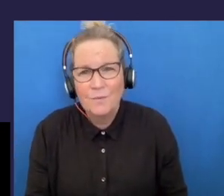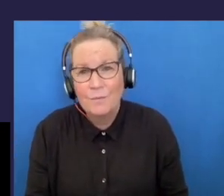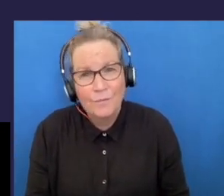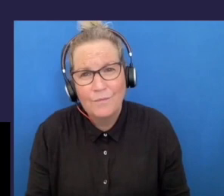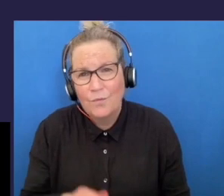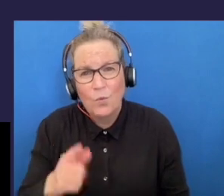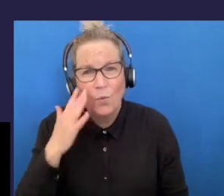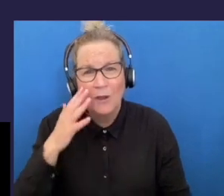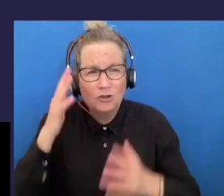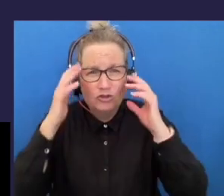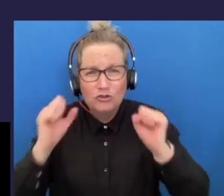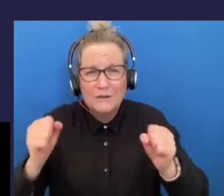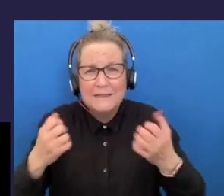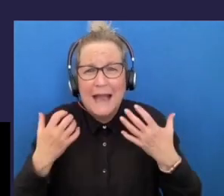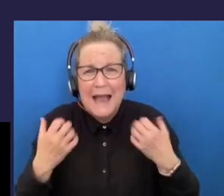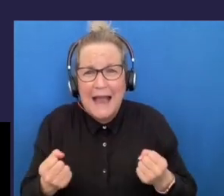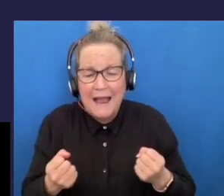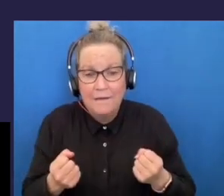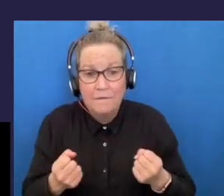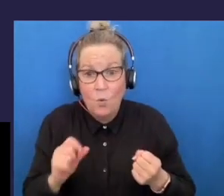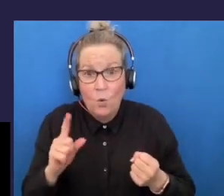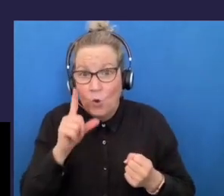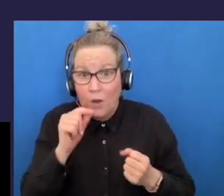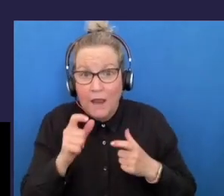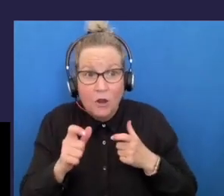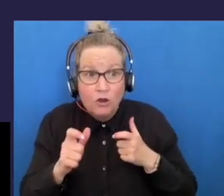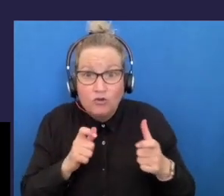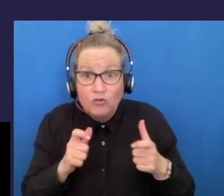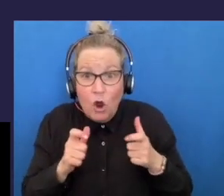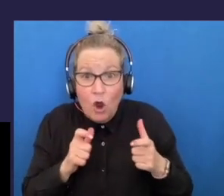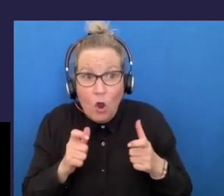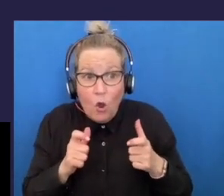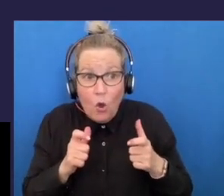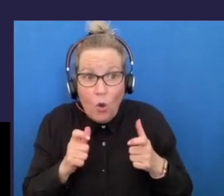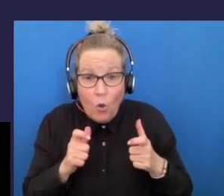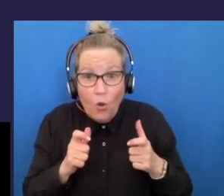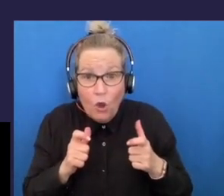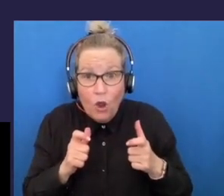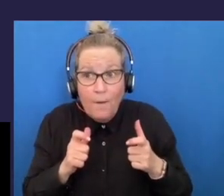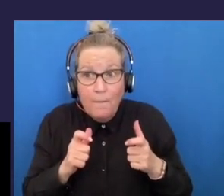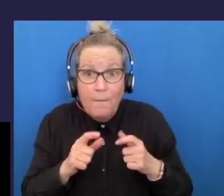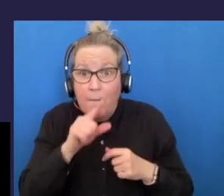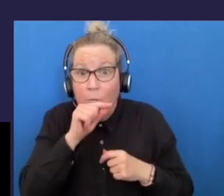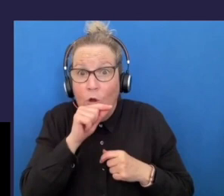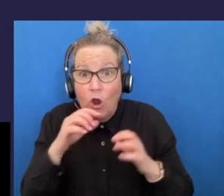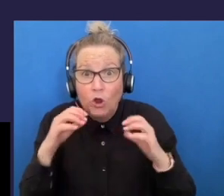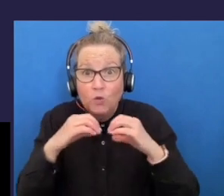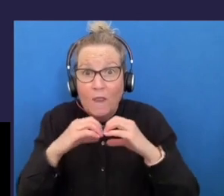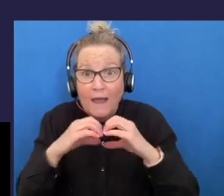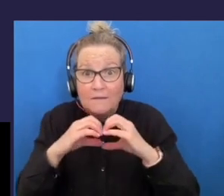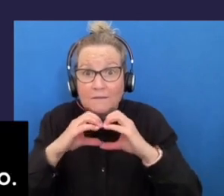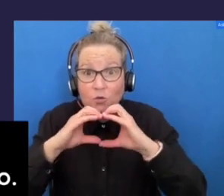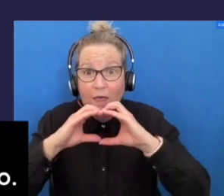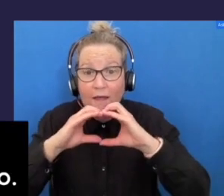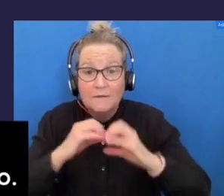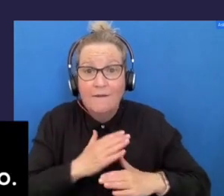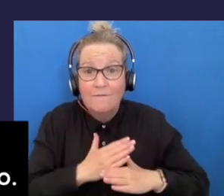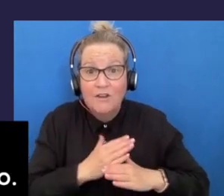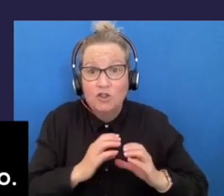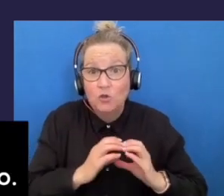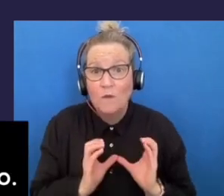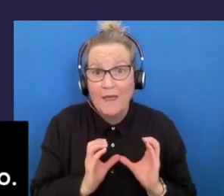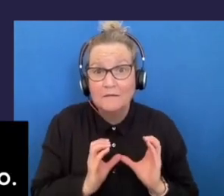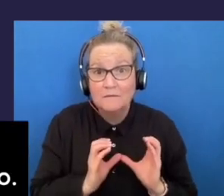stress do what you can in your control if you're the bird do that you're the fish do that then put it down you haven't always got your feather